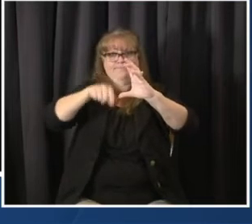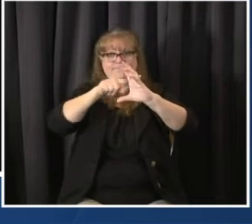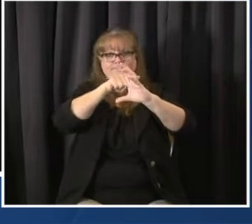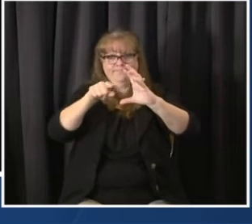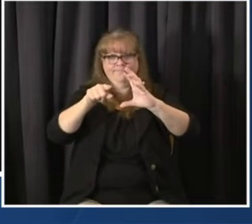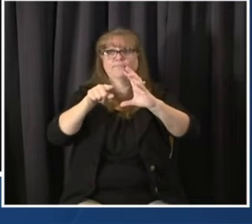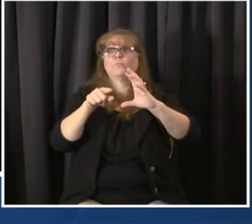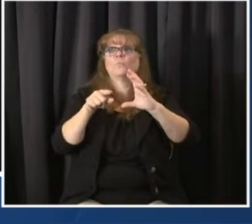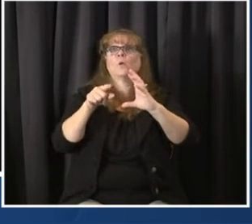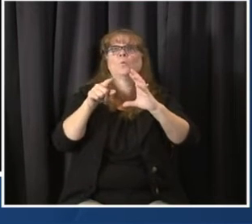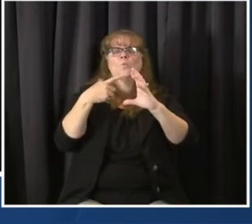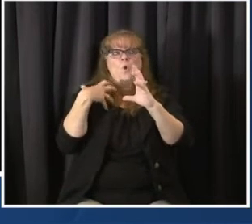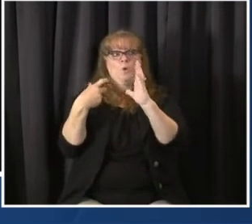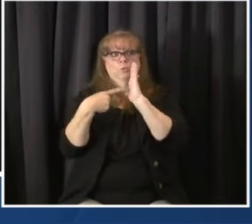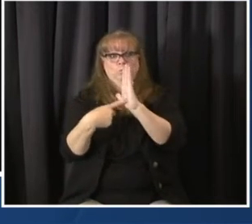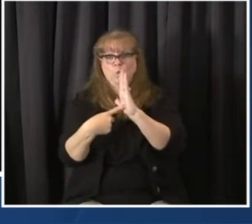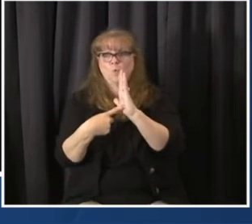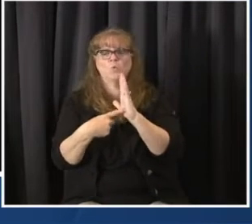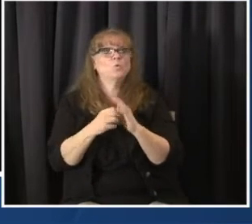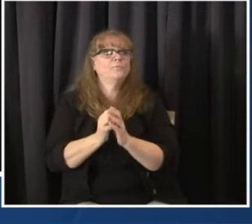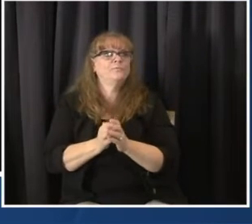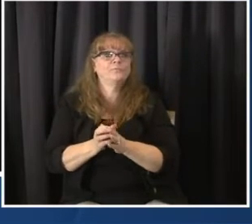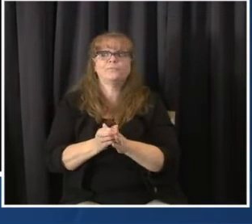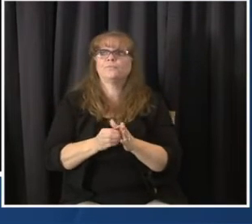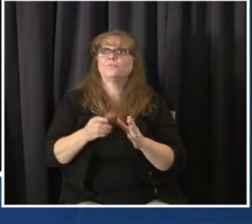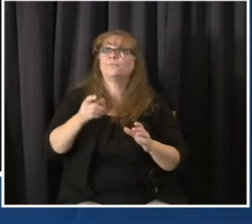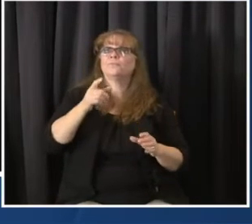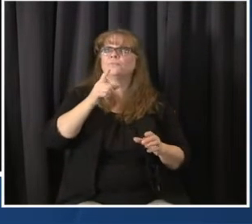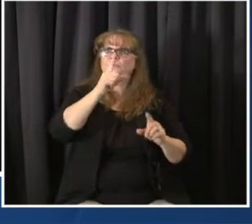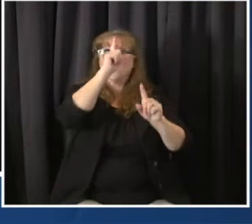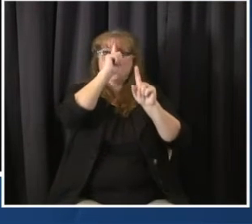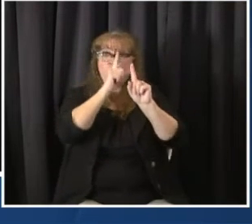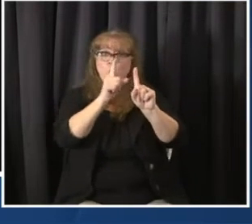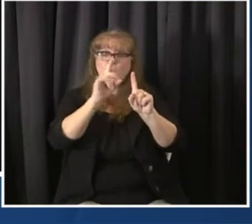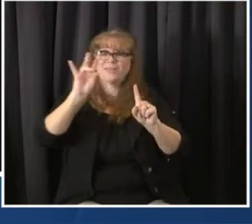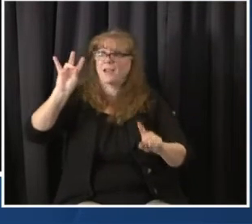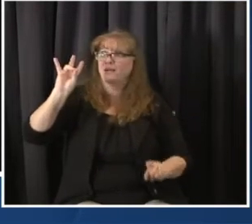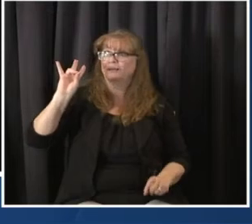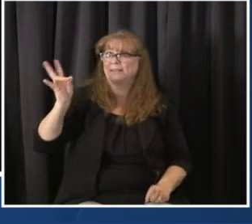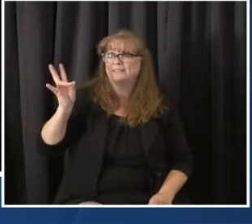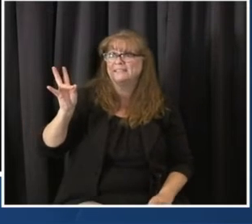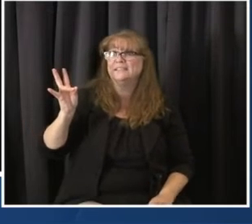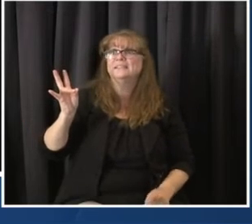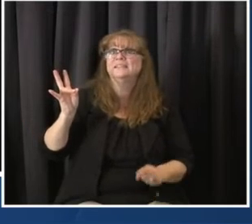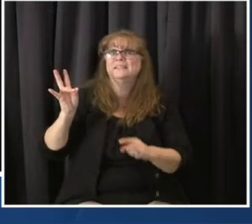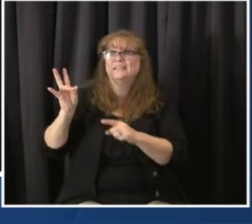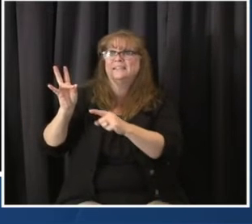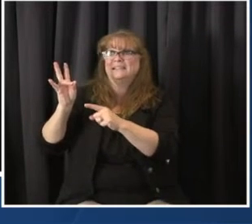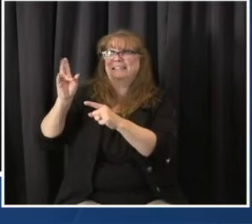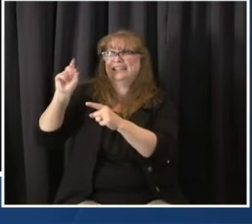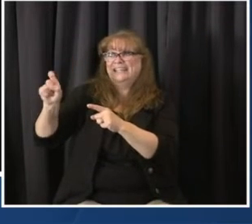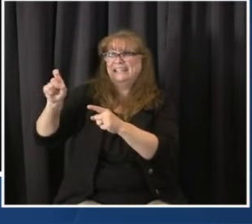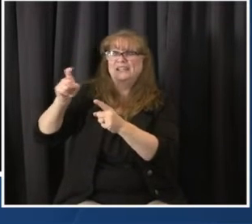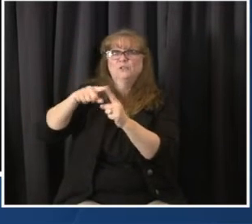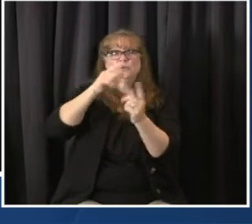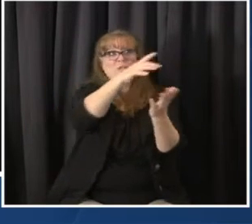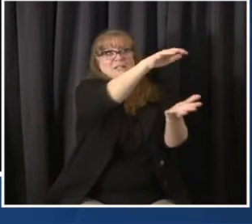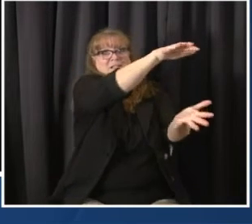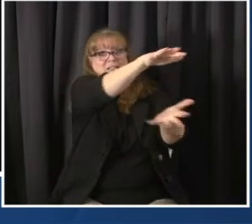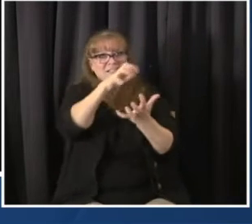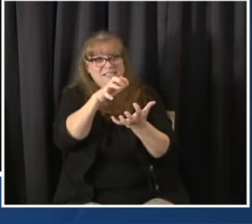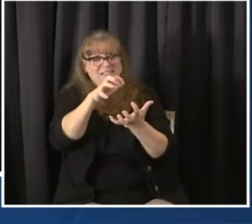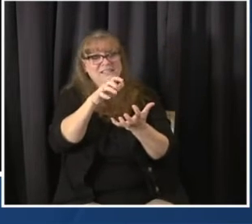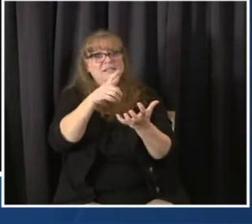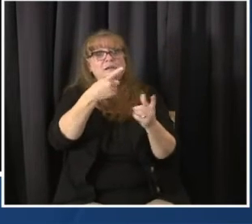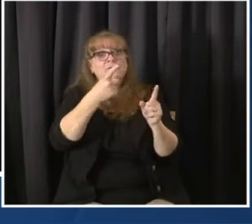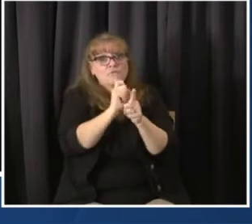them. Obviously, a big variable here is we need the reliable supply from the federal government of the vaccine. But as long as we can ensure that